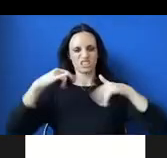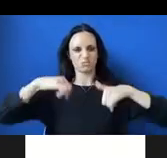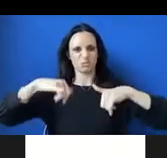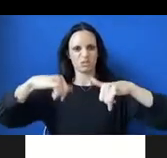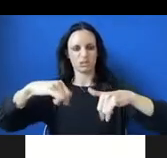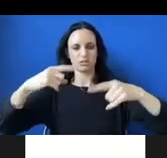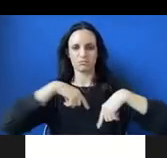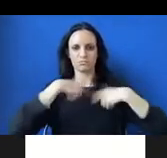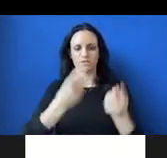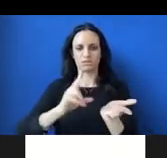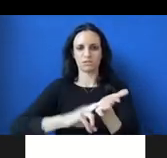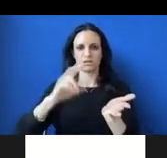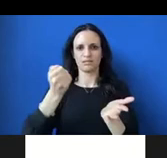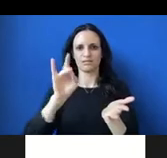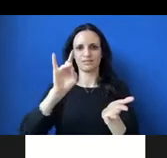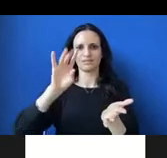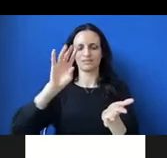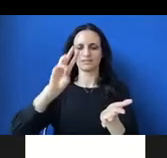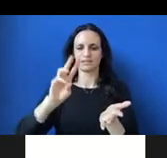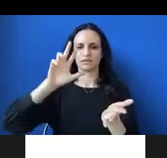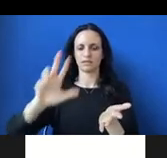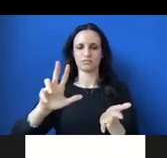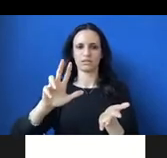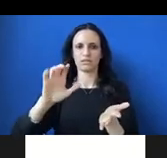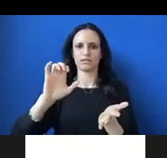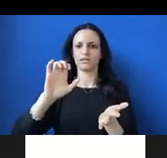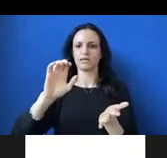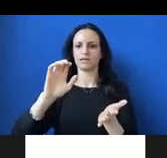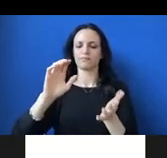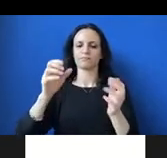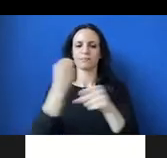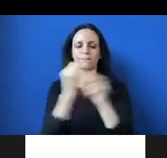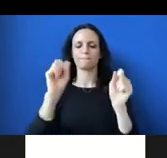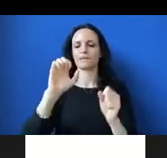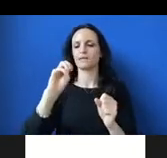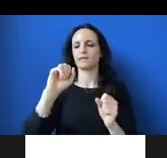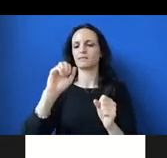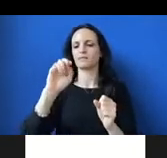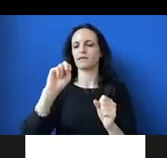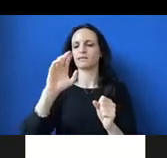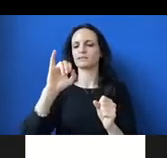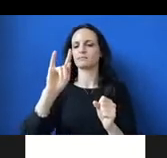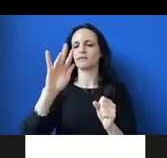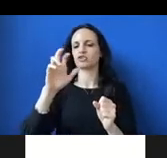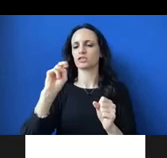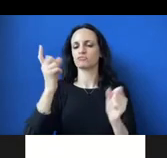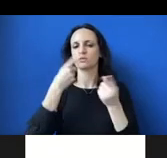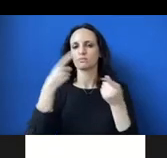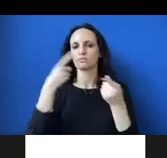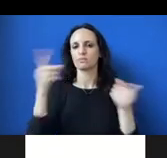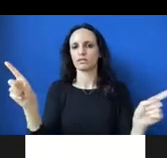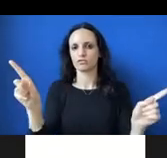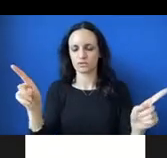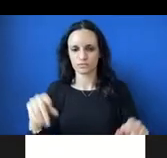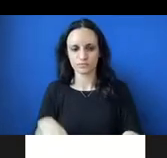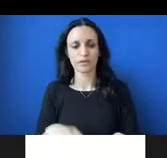in 1863. In 1863 the black community owned 0.5% of the wealth in the United States and 150 years